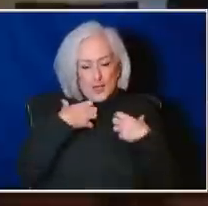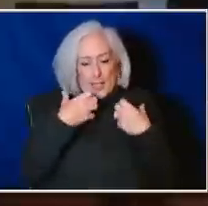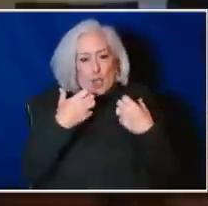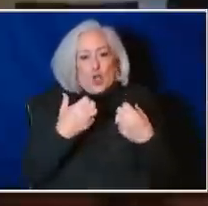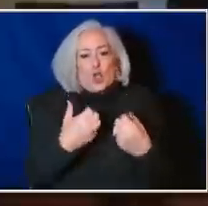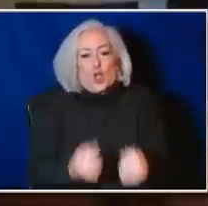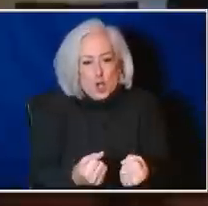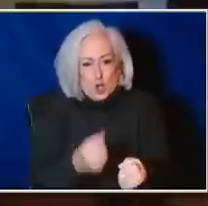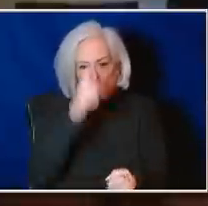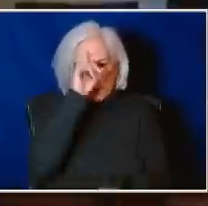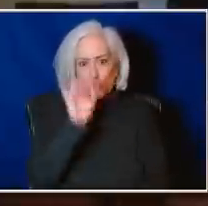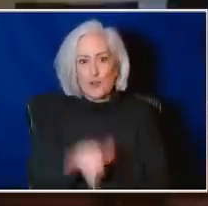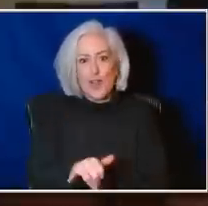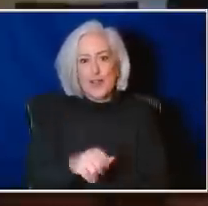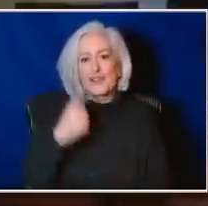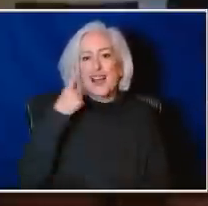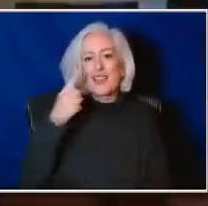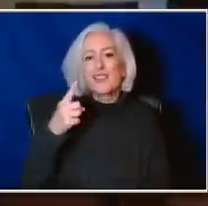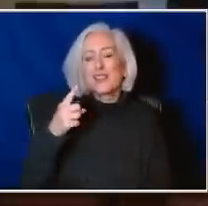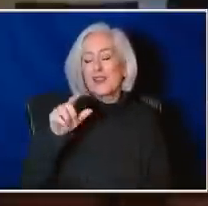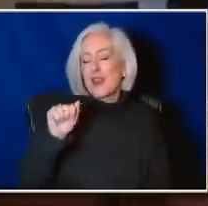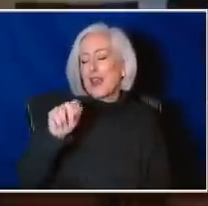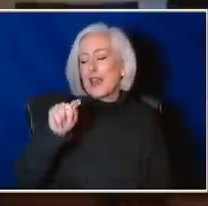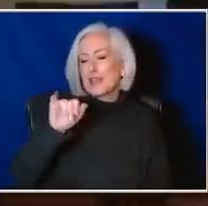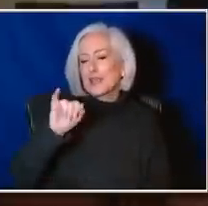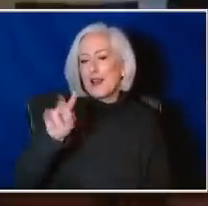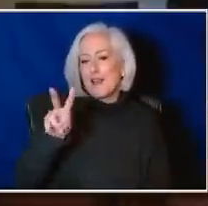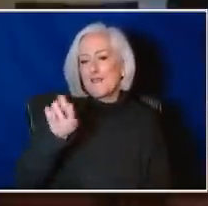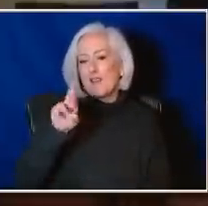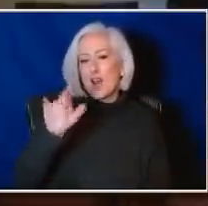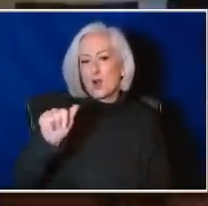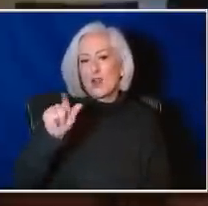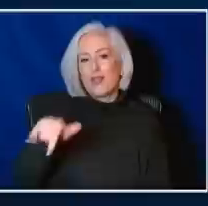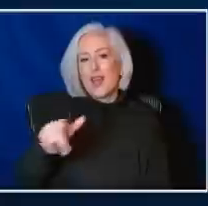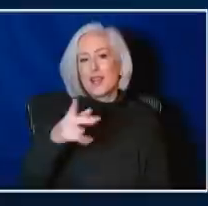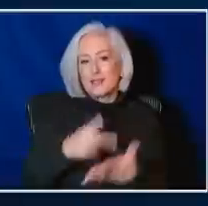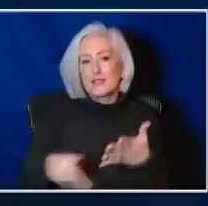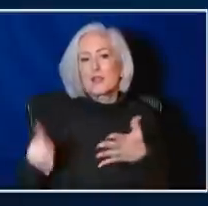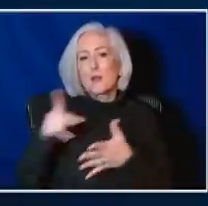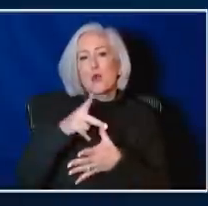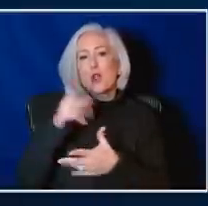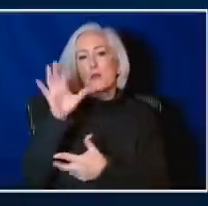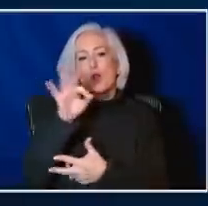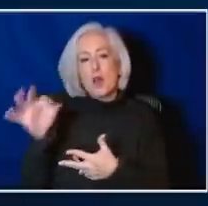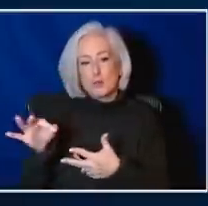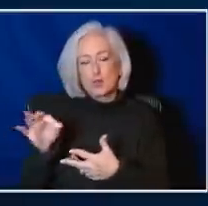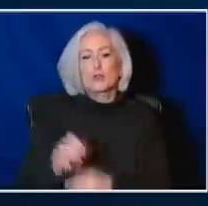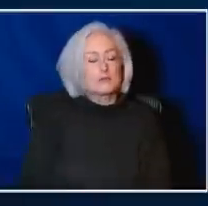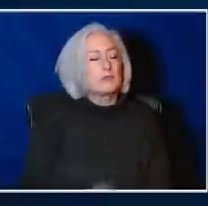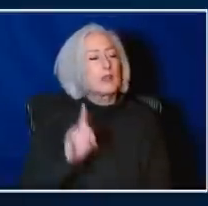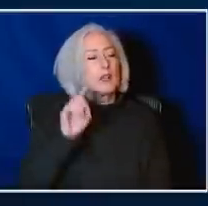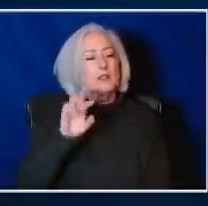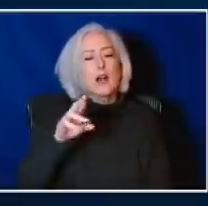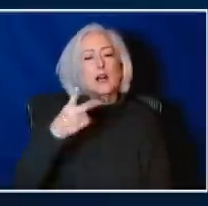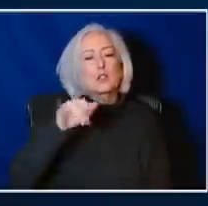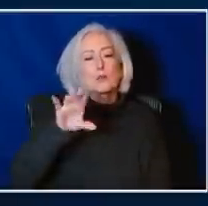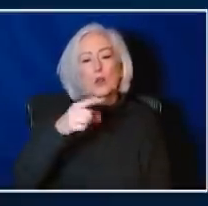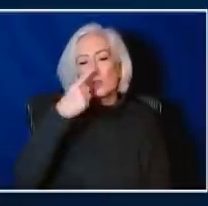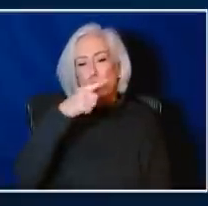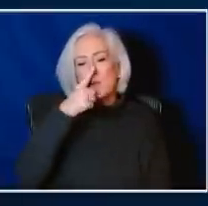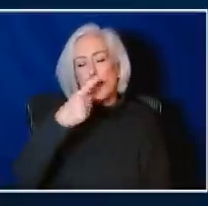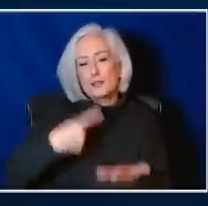And I think the antivirals are our first option. So, Dr. Poland, I want to pivot. Let's talk a little bit about the